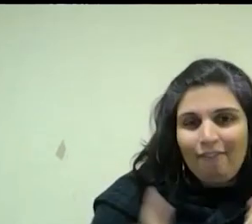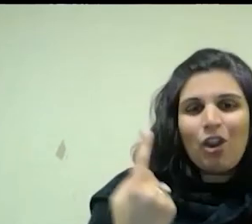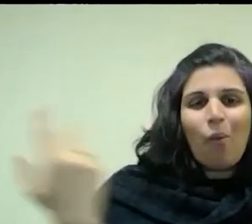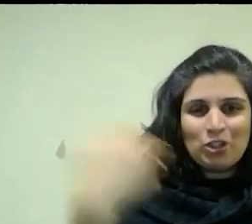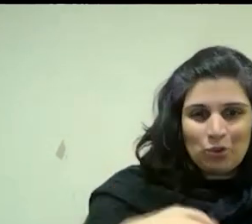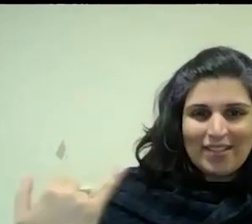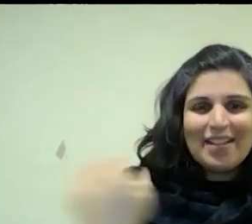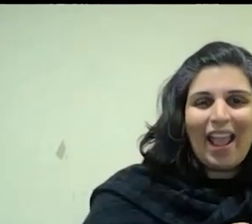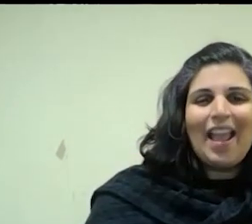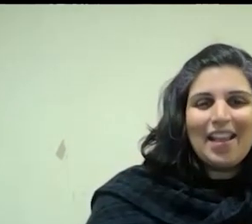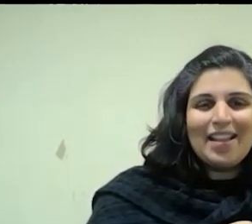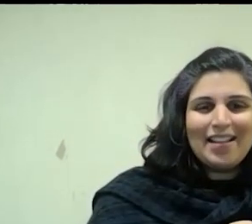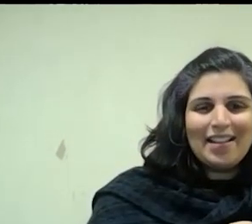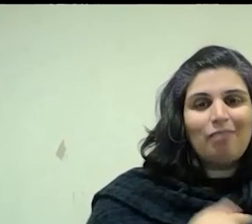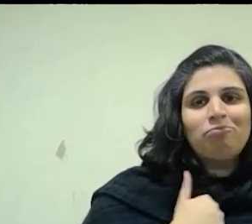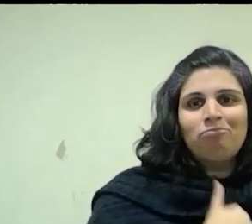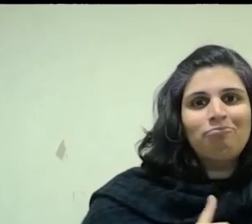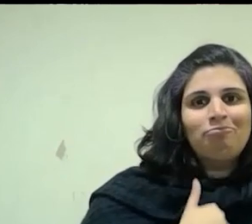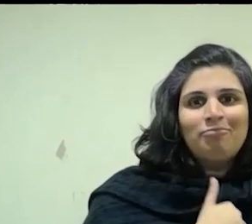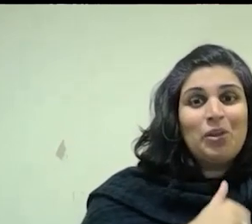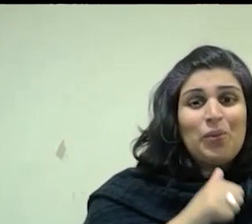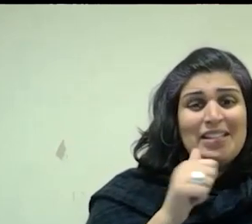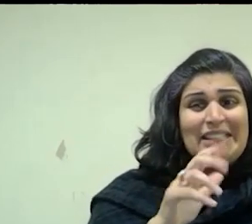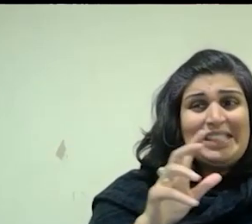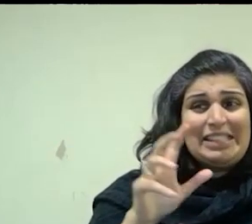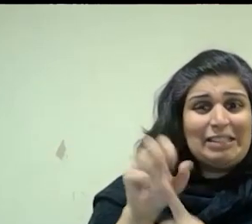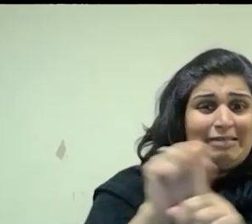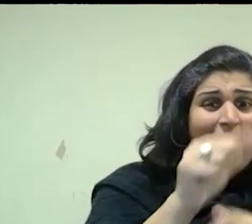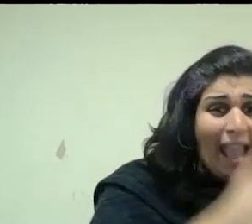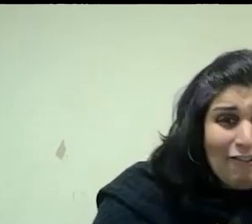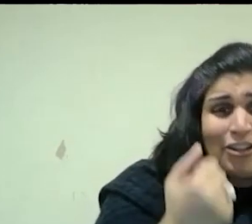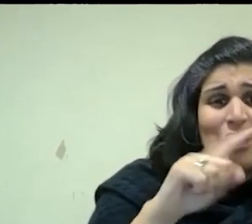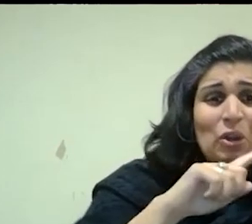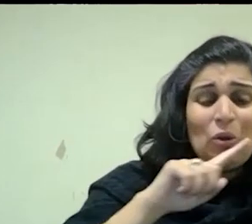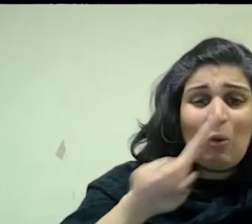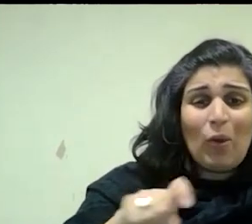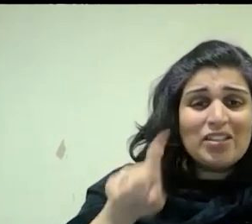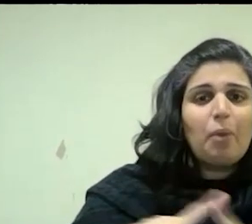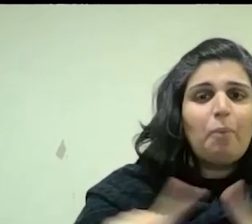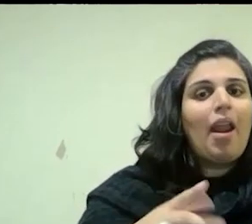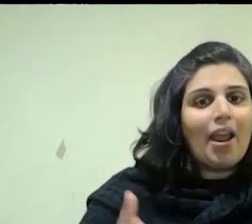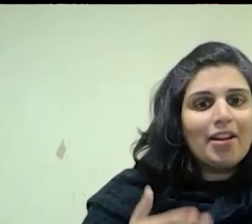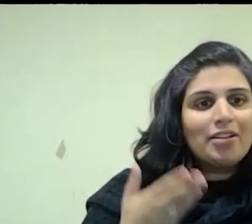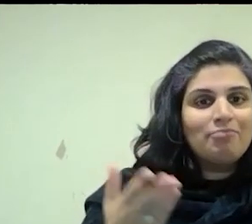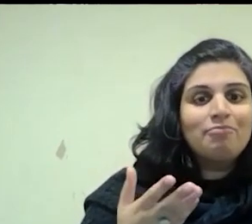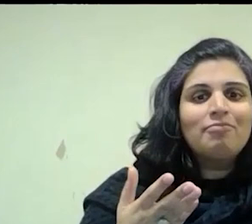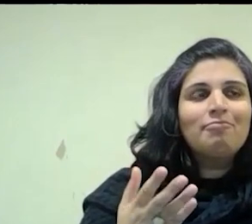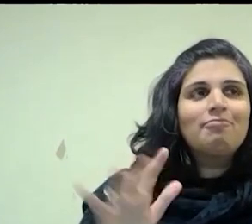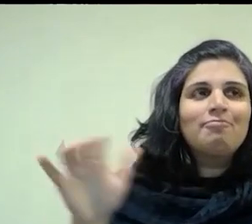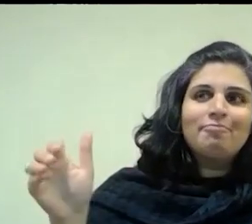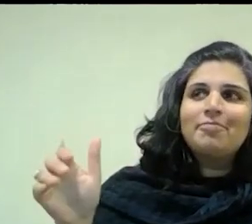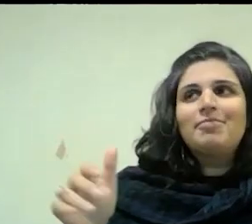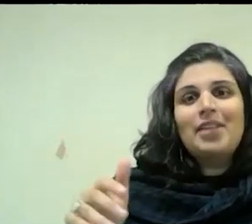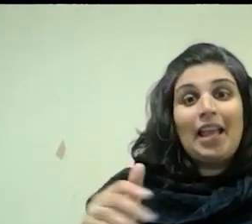us today. I apologize if we didn't get to every question, but I encourage you to come back and watch this once we have it